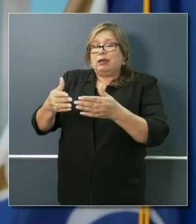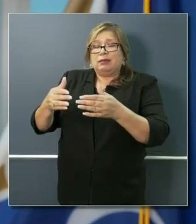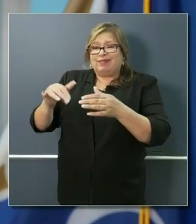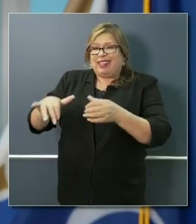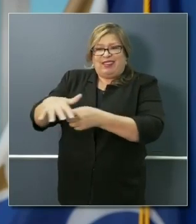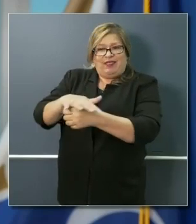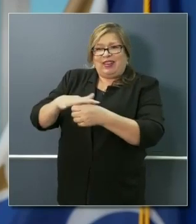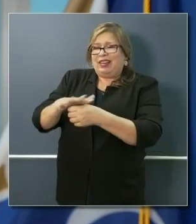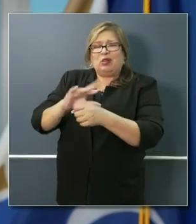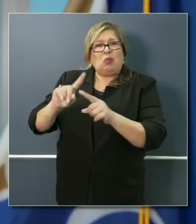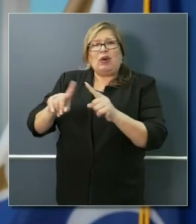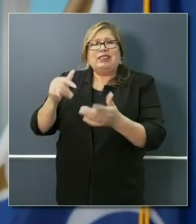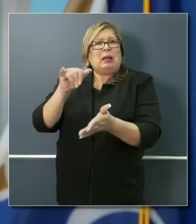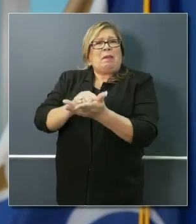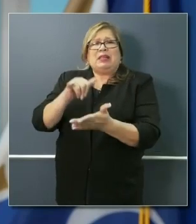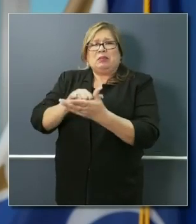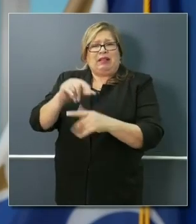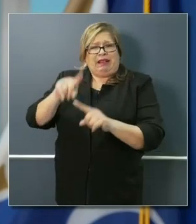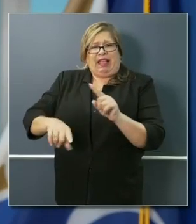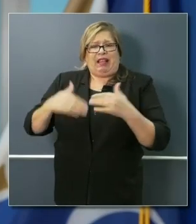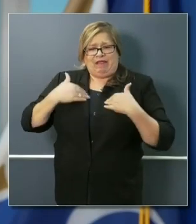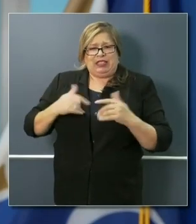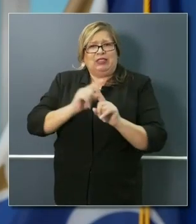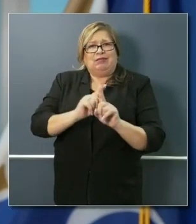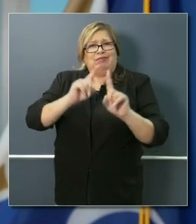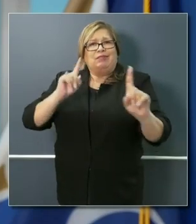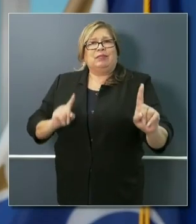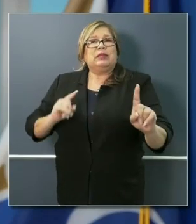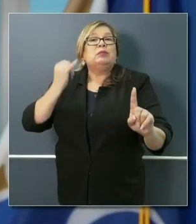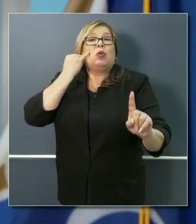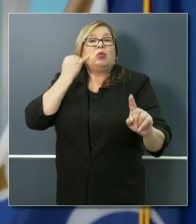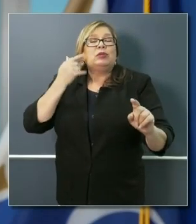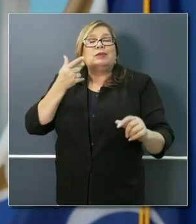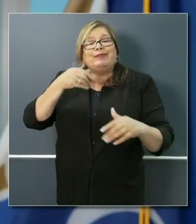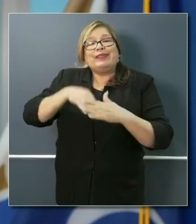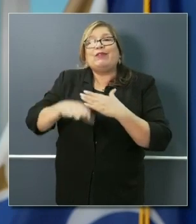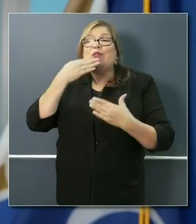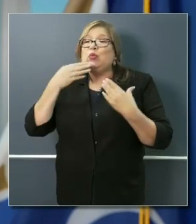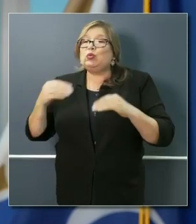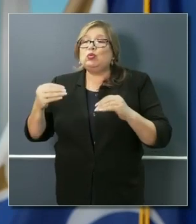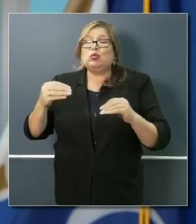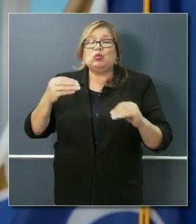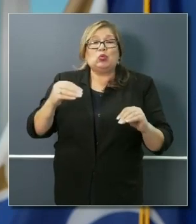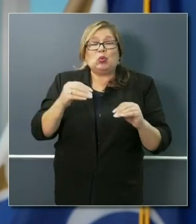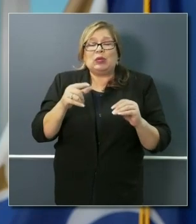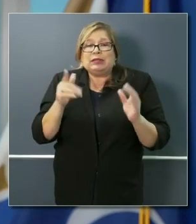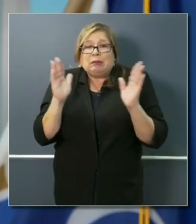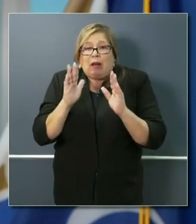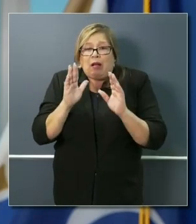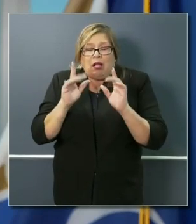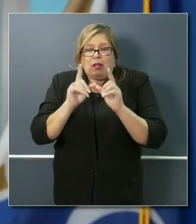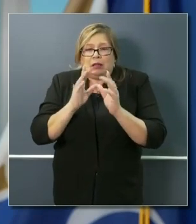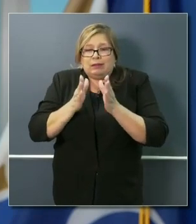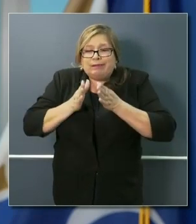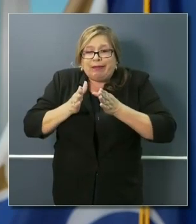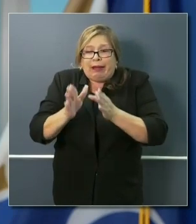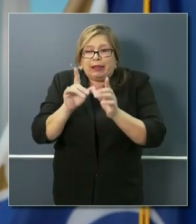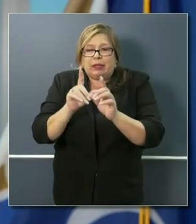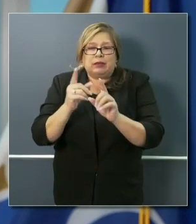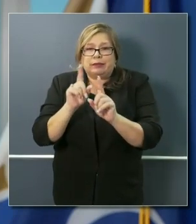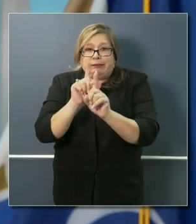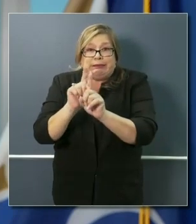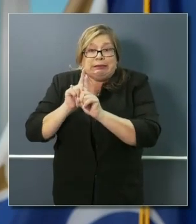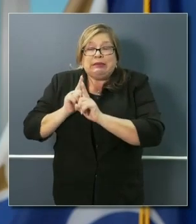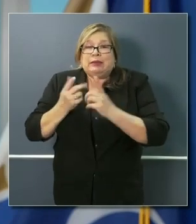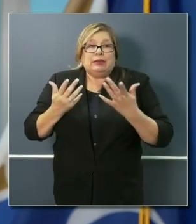distancing is all but impossible, for example, into a grocery store with small aisles and a long queue,